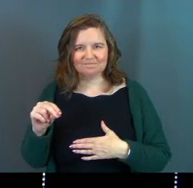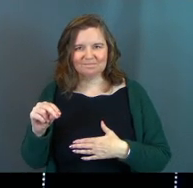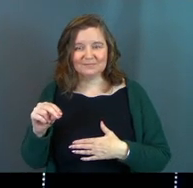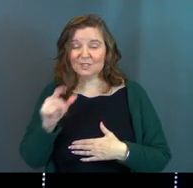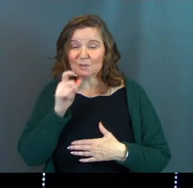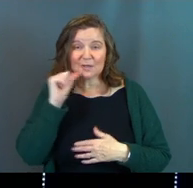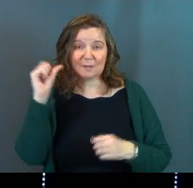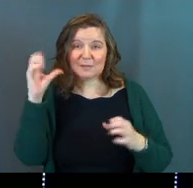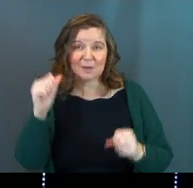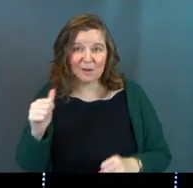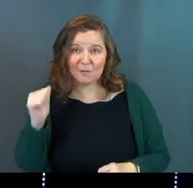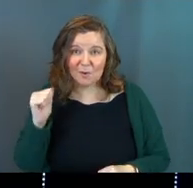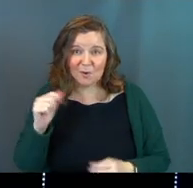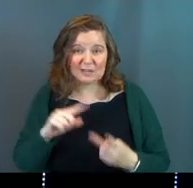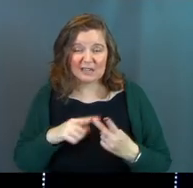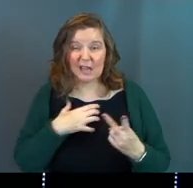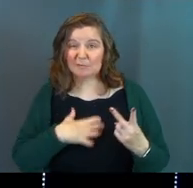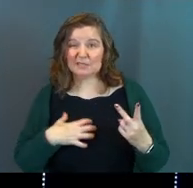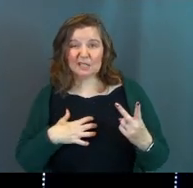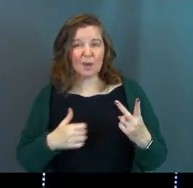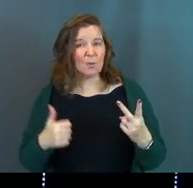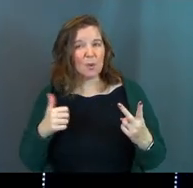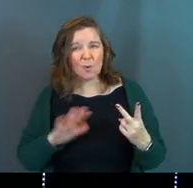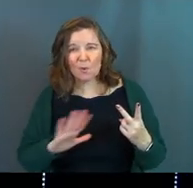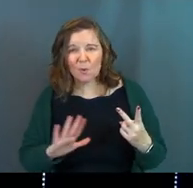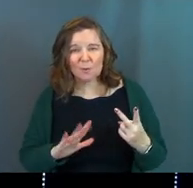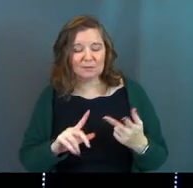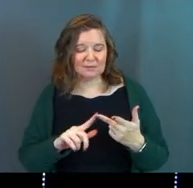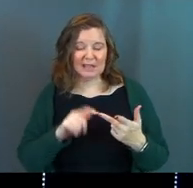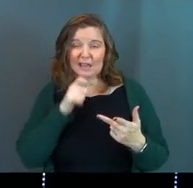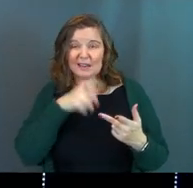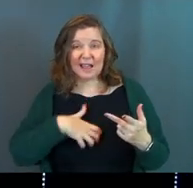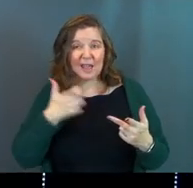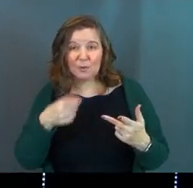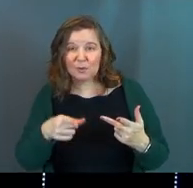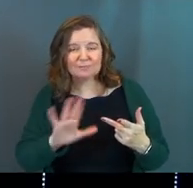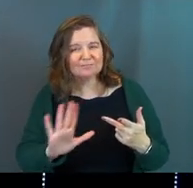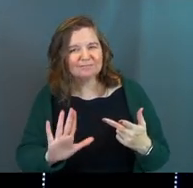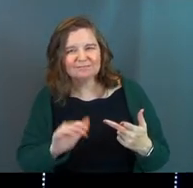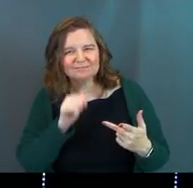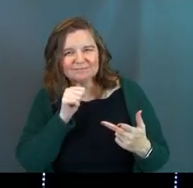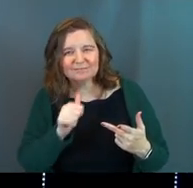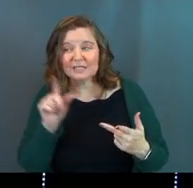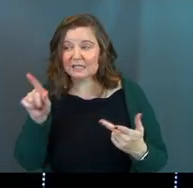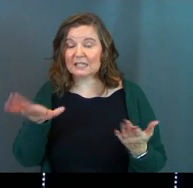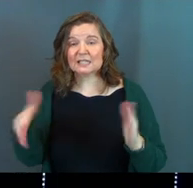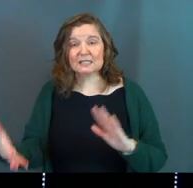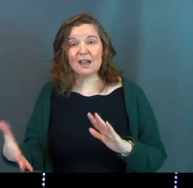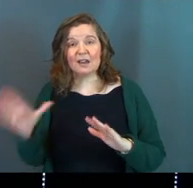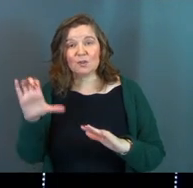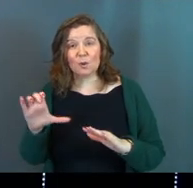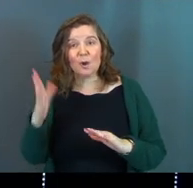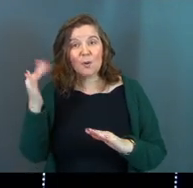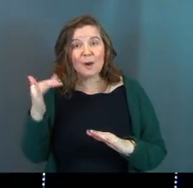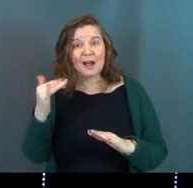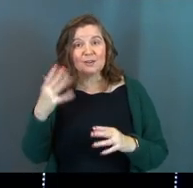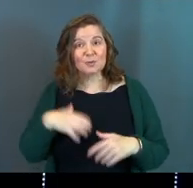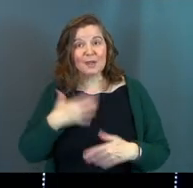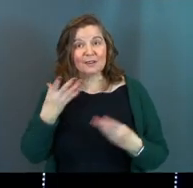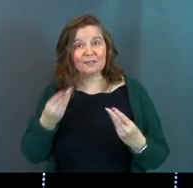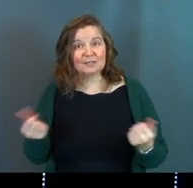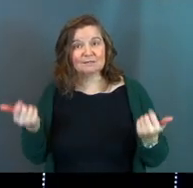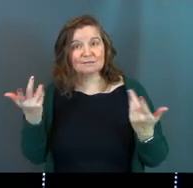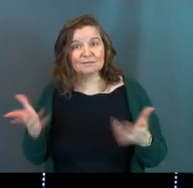He'll not be surprised, not be disgusted and not angry with you. He died on the cross so he wouldn't have to be, amen?